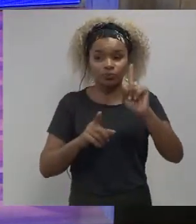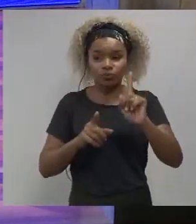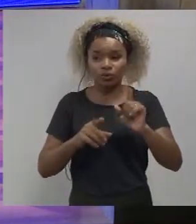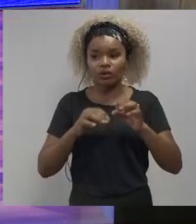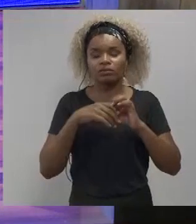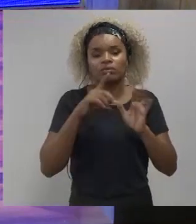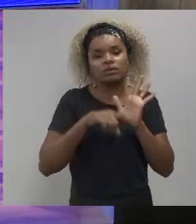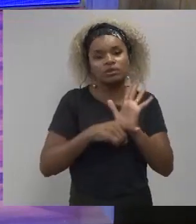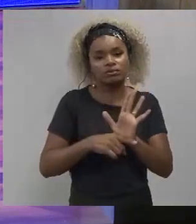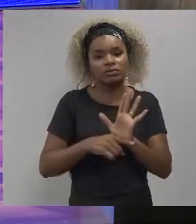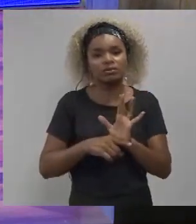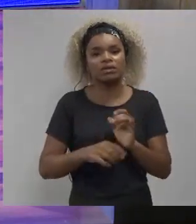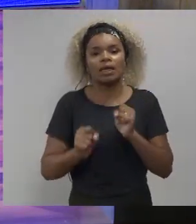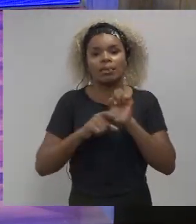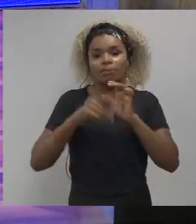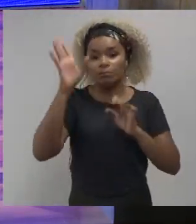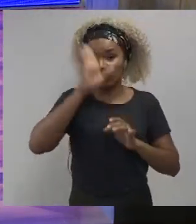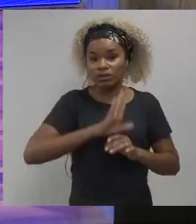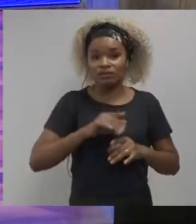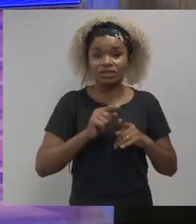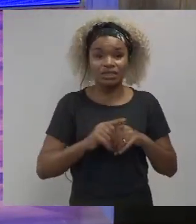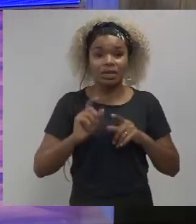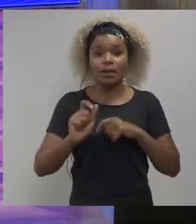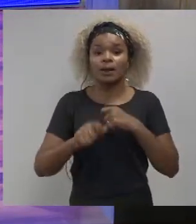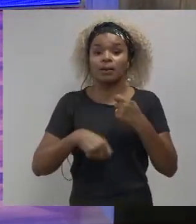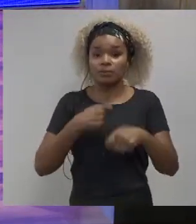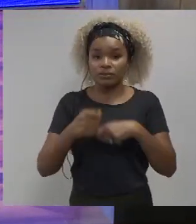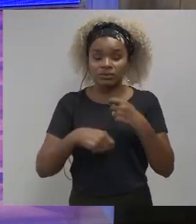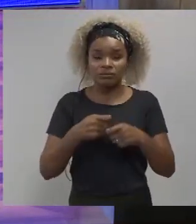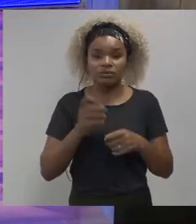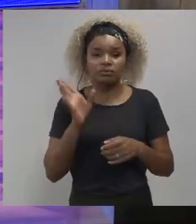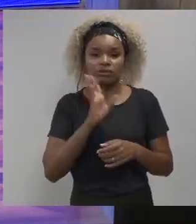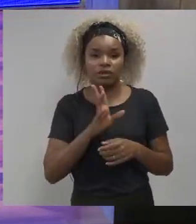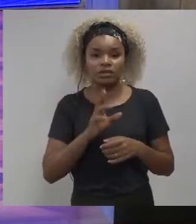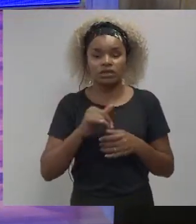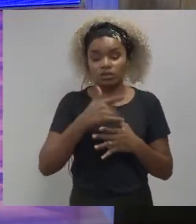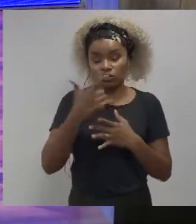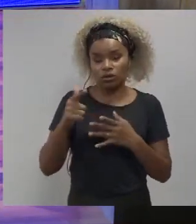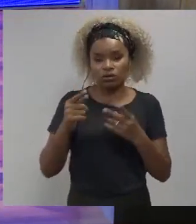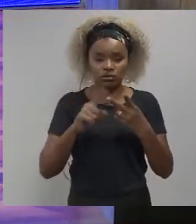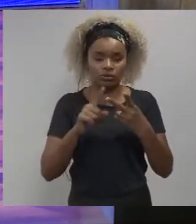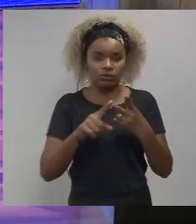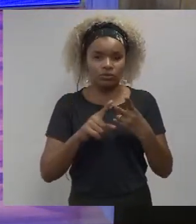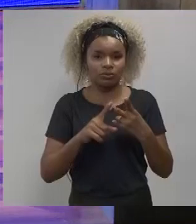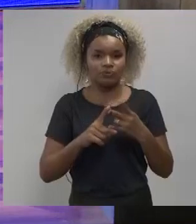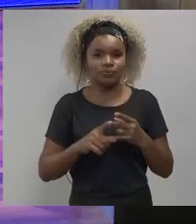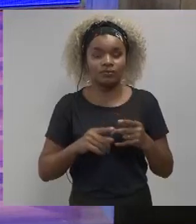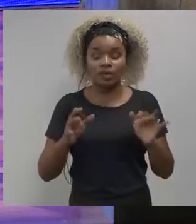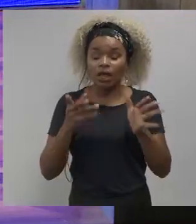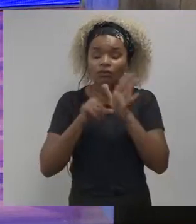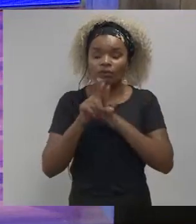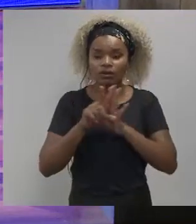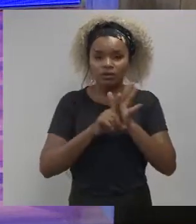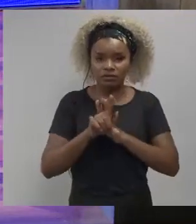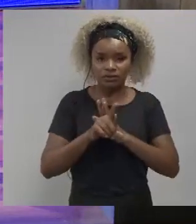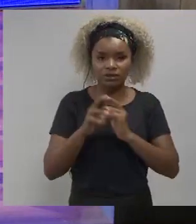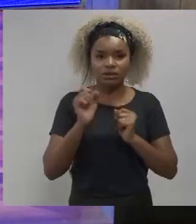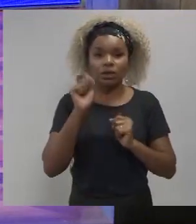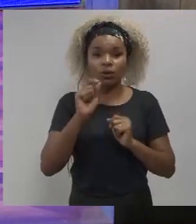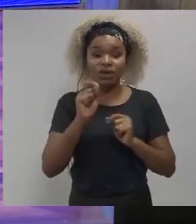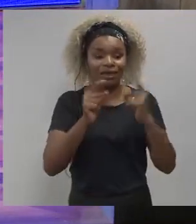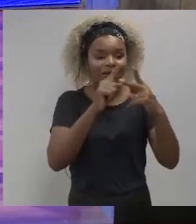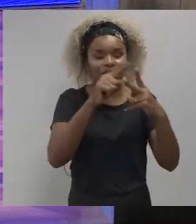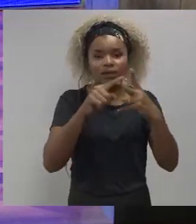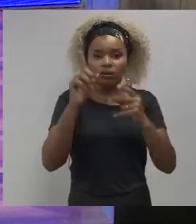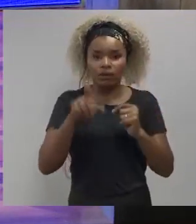three was proven to be markedly poorer than the other two and I'm going to ask you to guess which one it is so